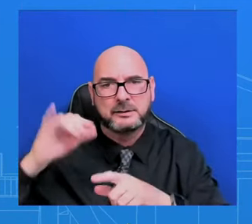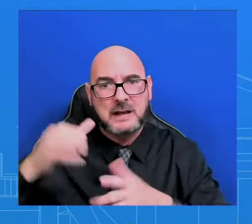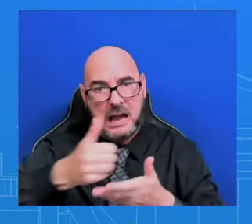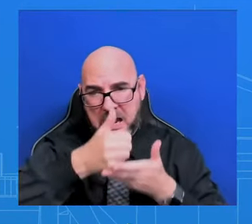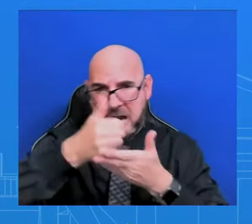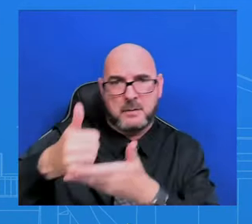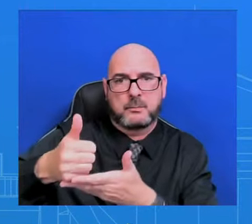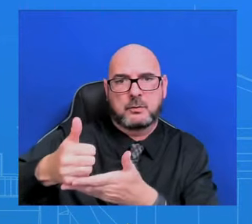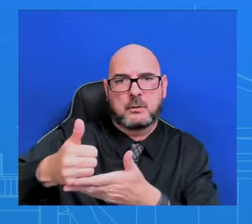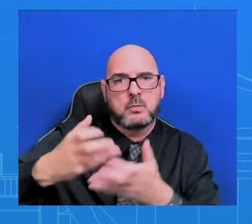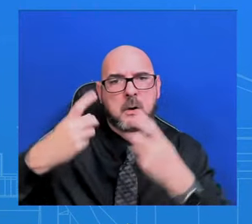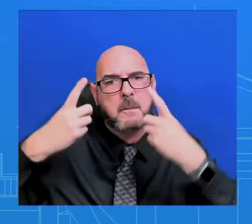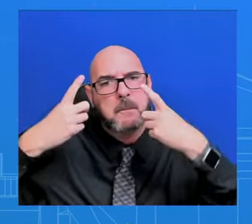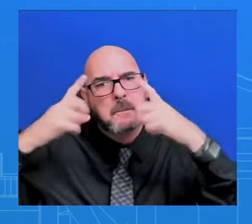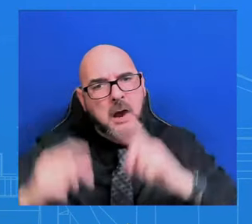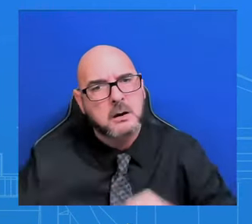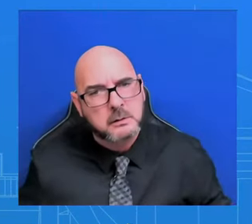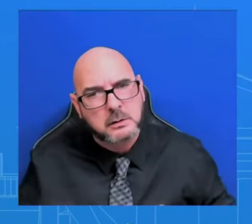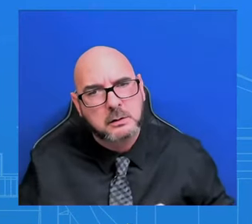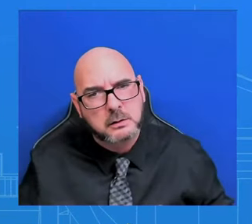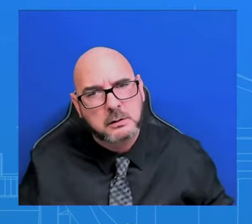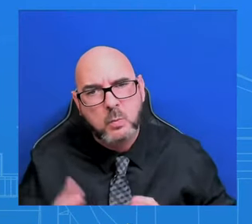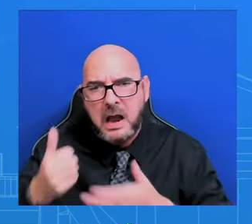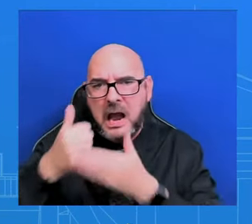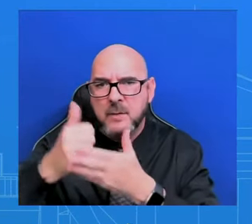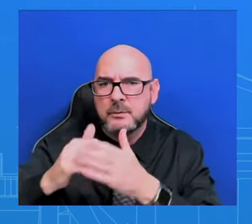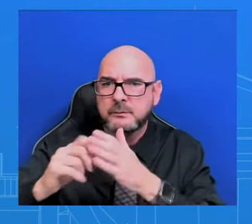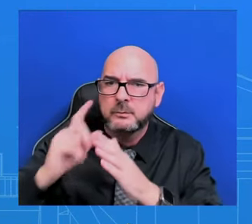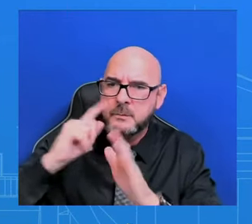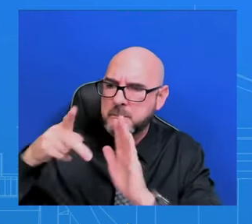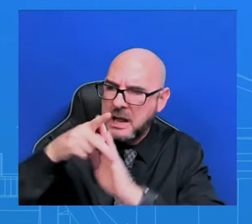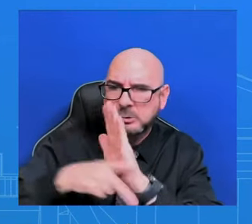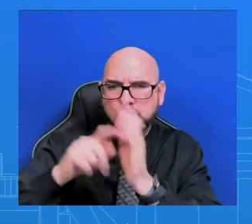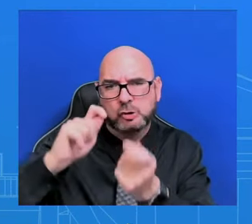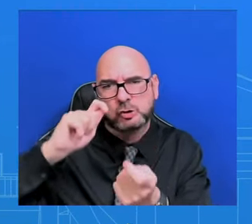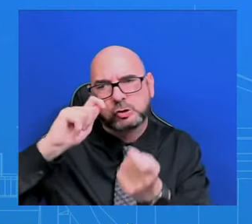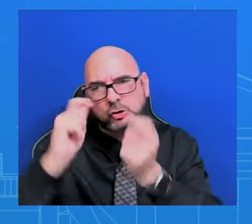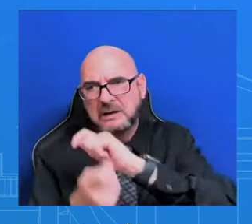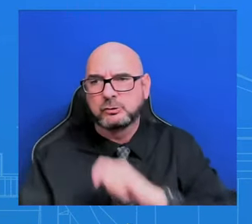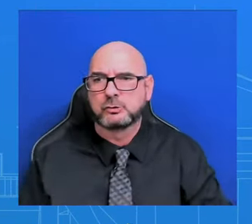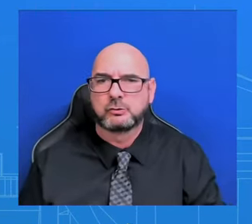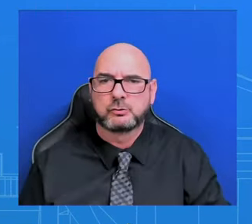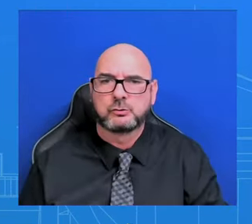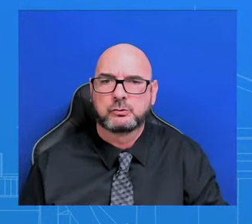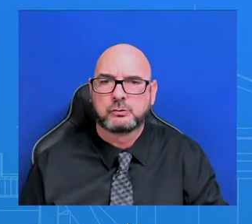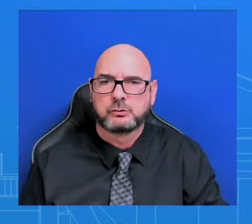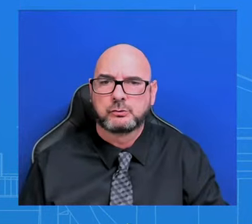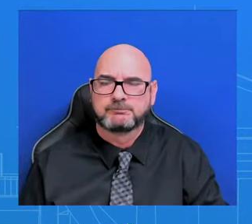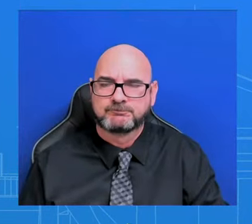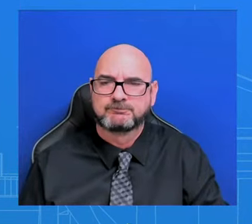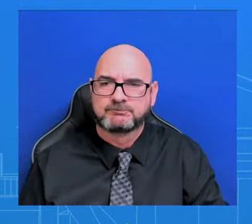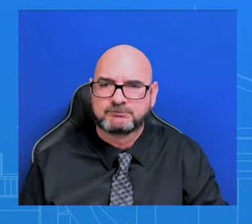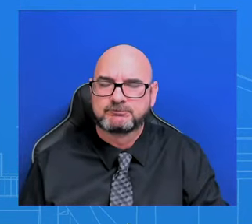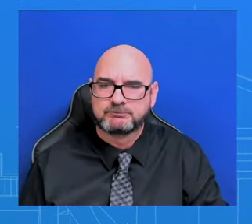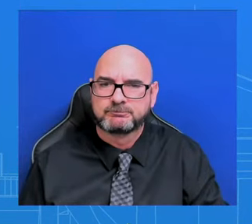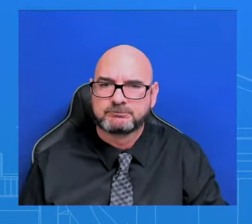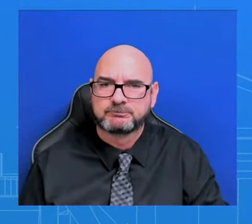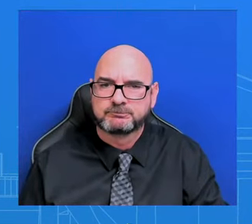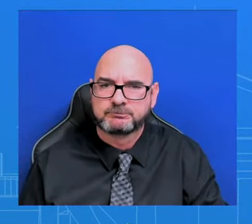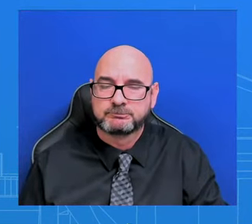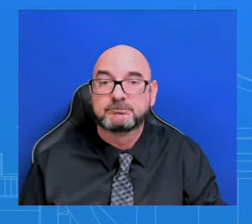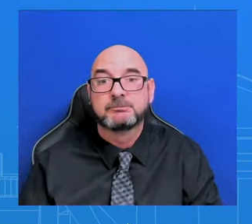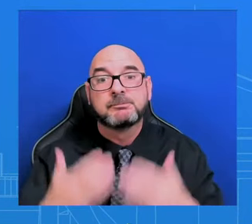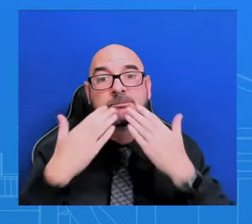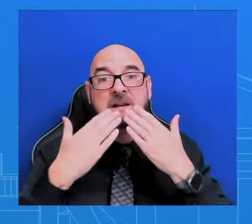policy changes and also funding streams. That makes sense. That makes sense. All right. Thanks, everybody. We'll see you tomorrow.